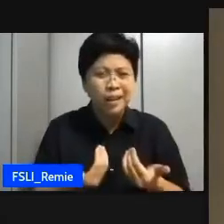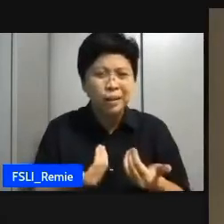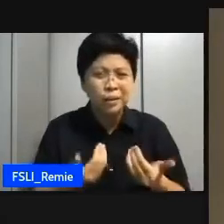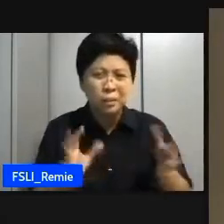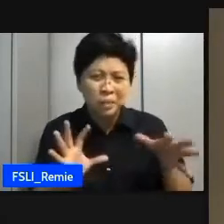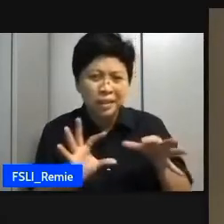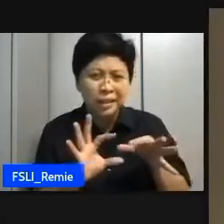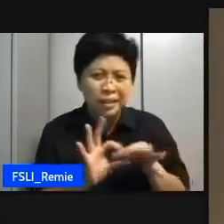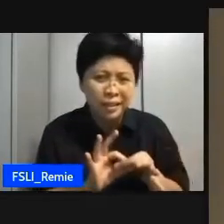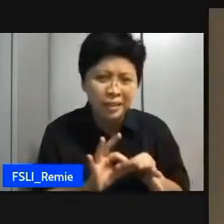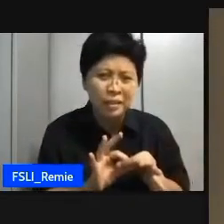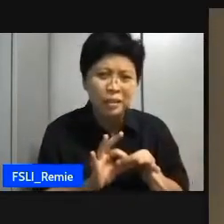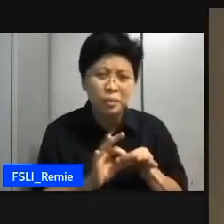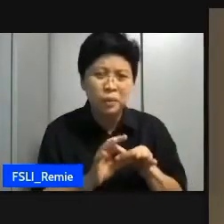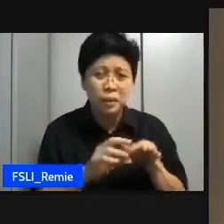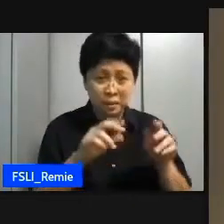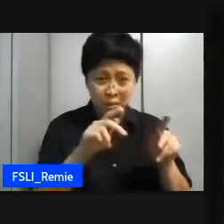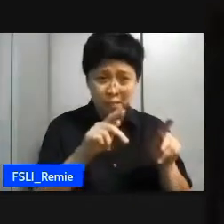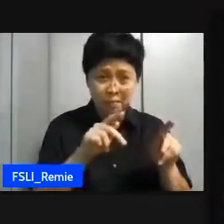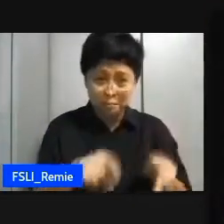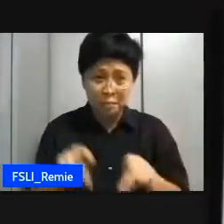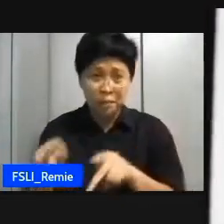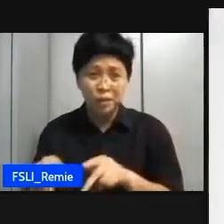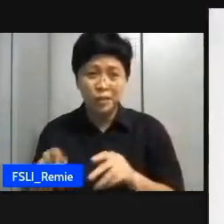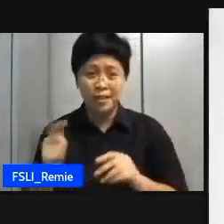characters in those shows are. like that.